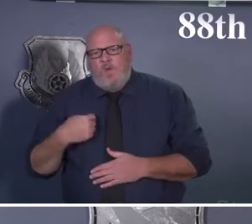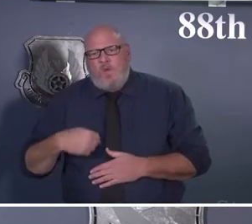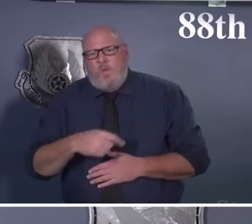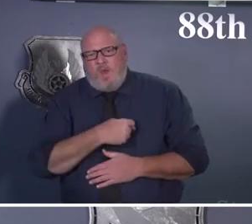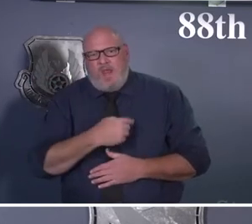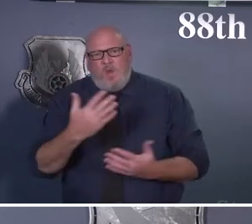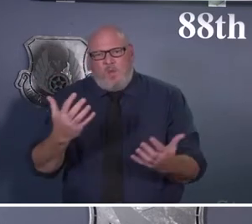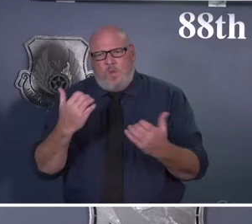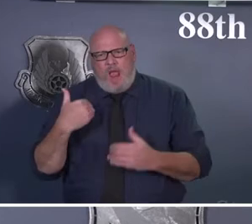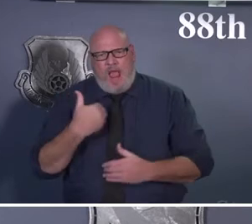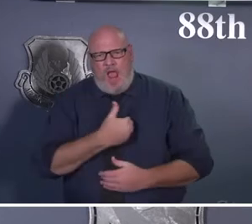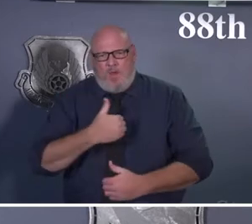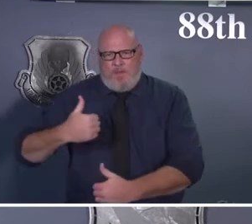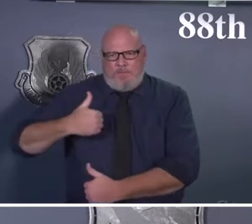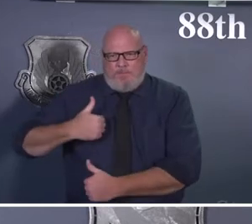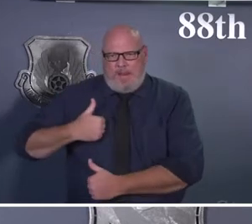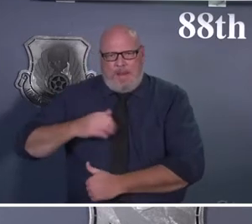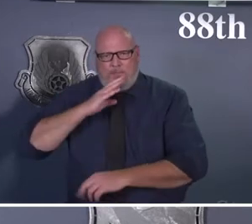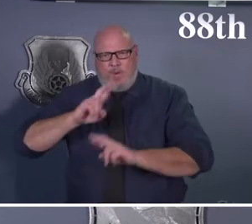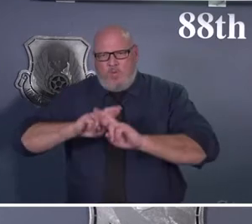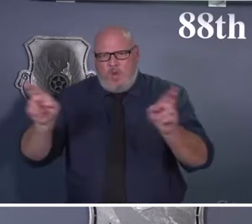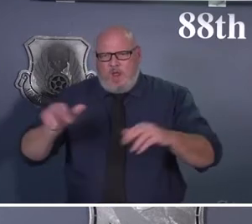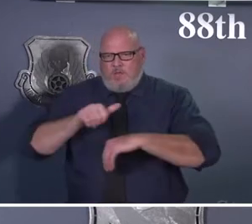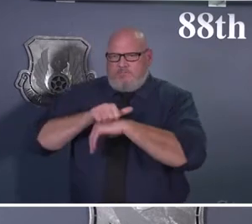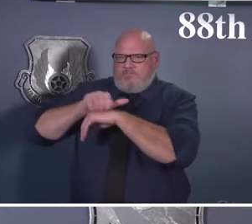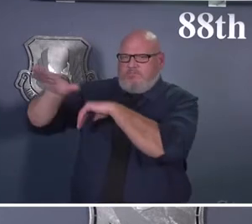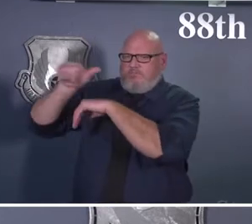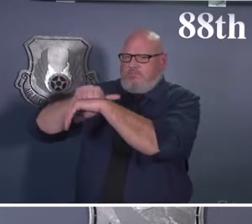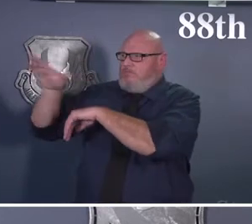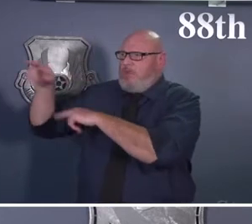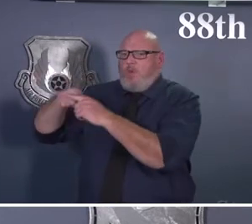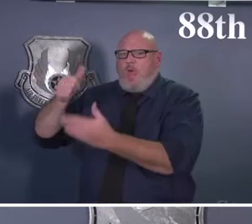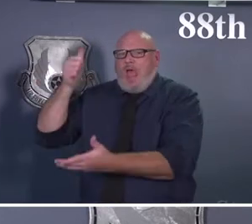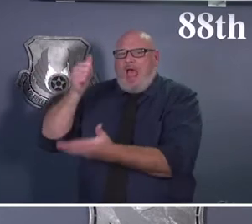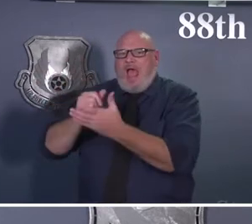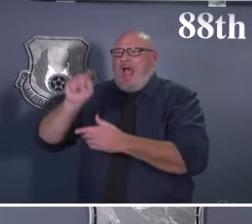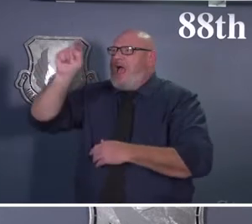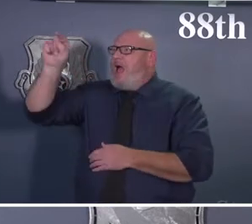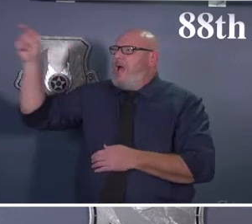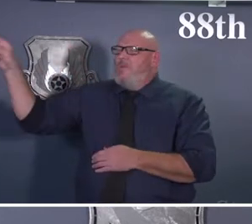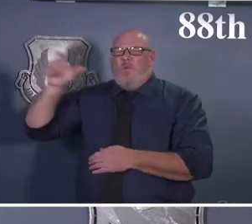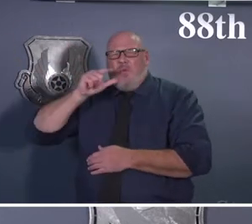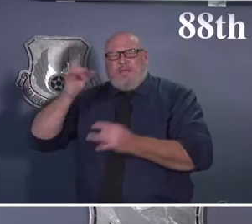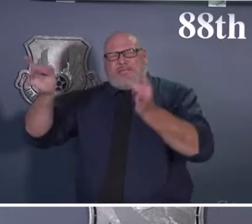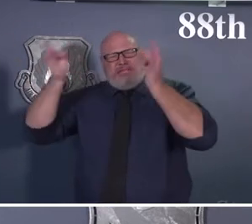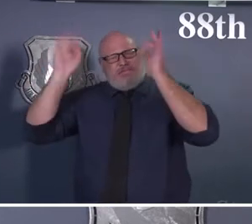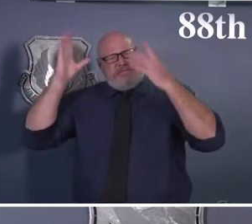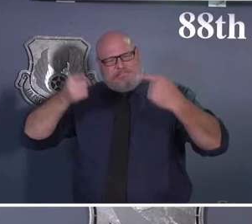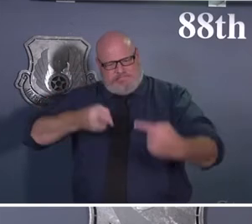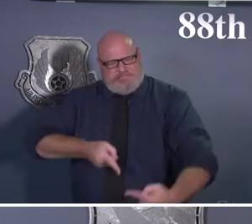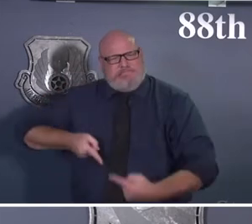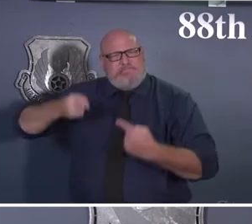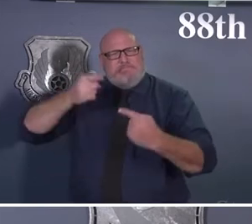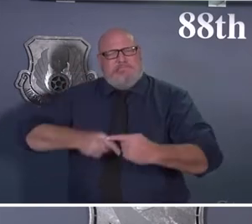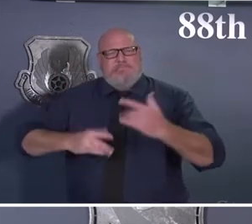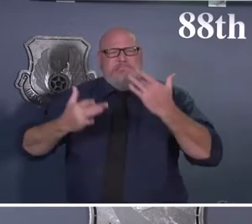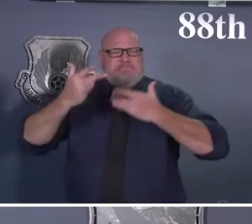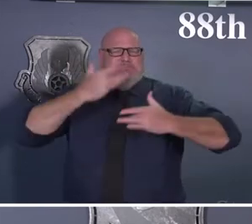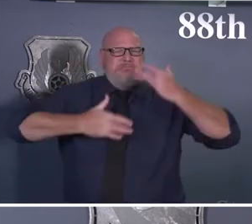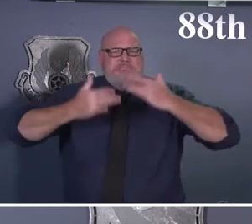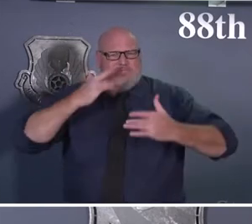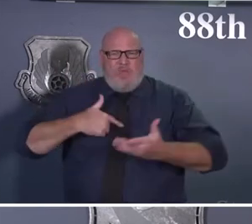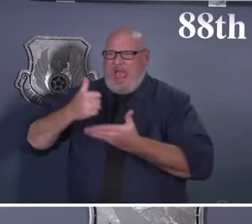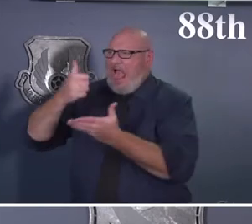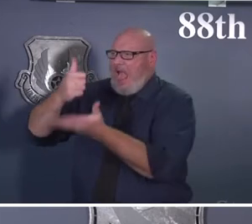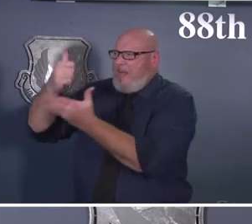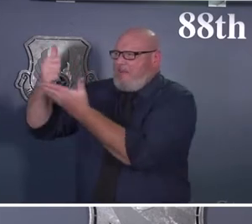our mission set here for the Wright-Patterson installation. And so we'll be focusing many of our efforts there. So